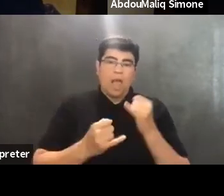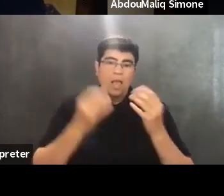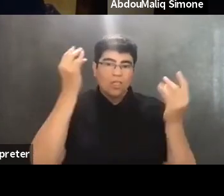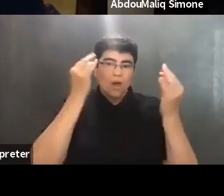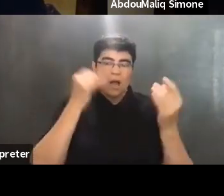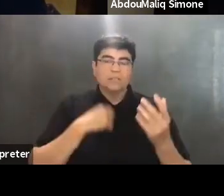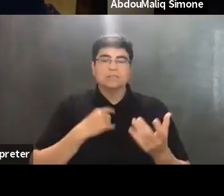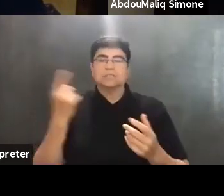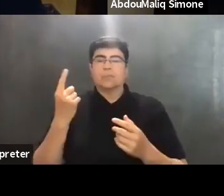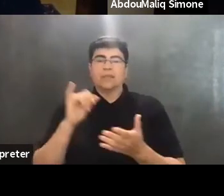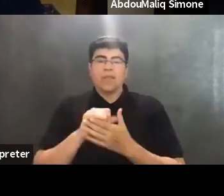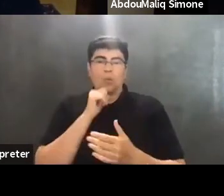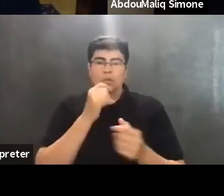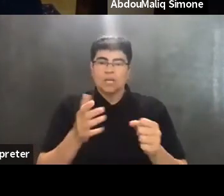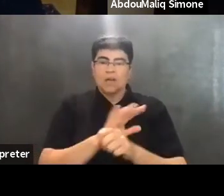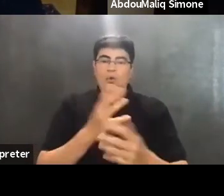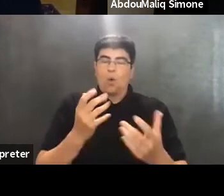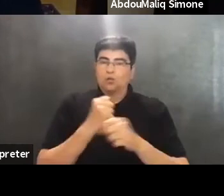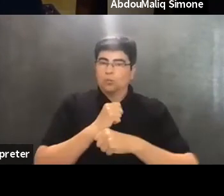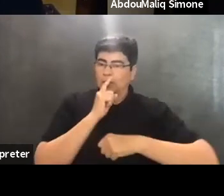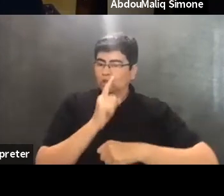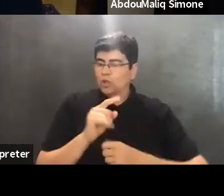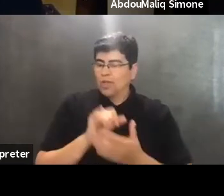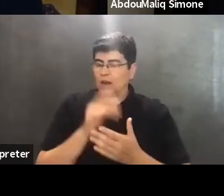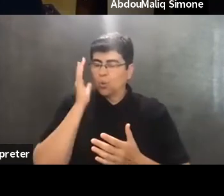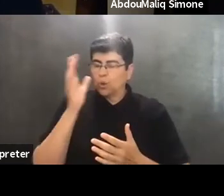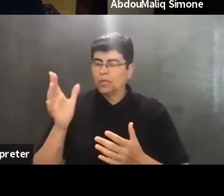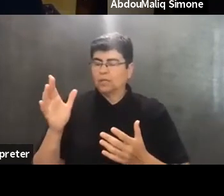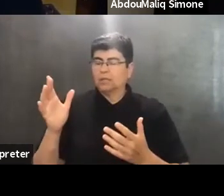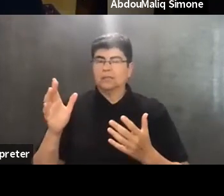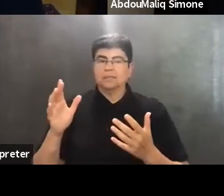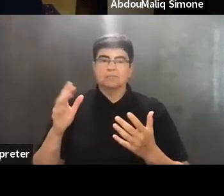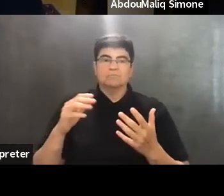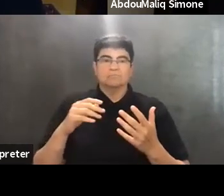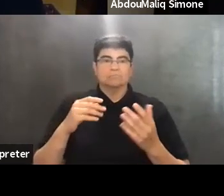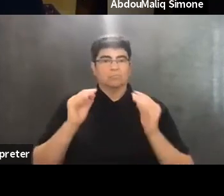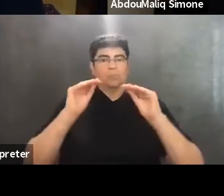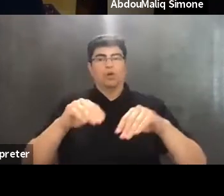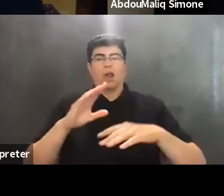something that wasn't covered that you want to make sure gets put on the table as you wish.